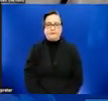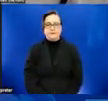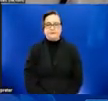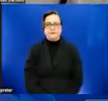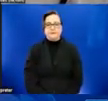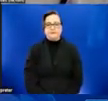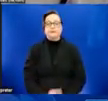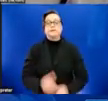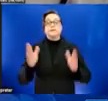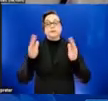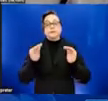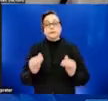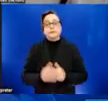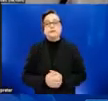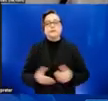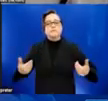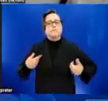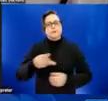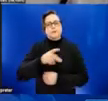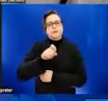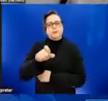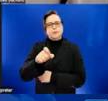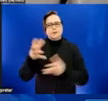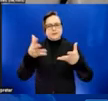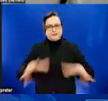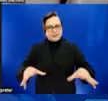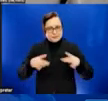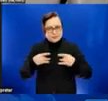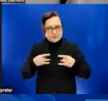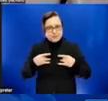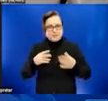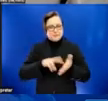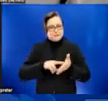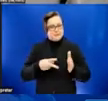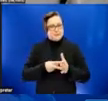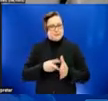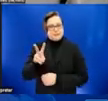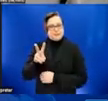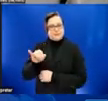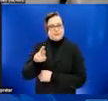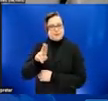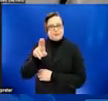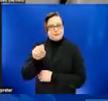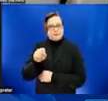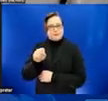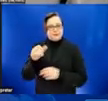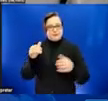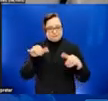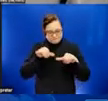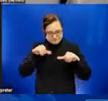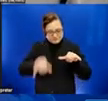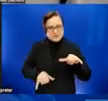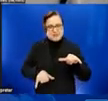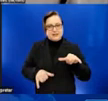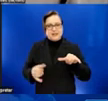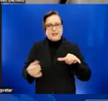had monkeypox, would the virus continue to stay dormant in your body after you are well again? Similar to how chickenpox can turn into